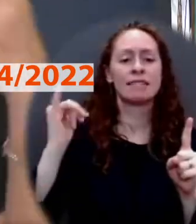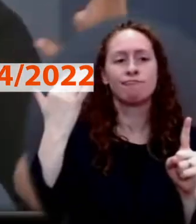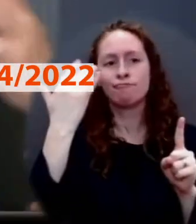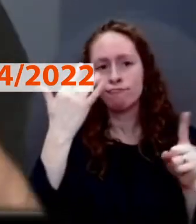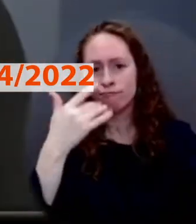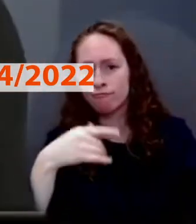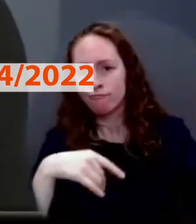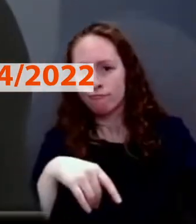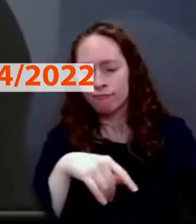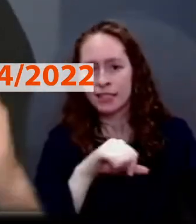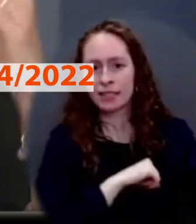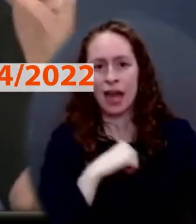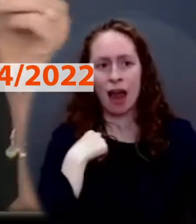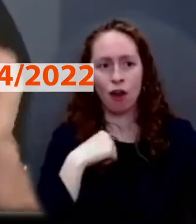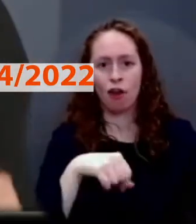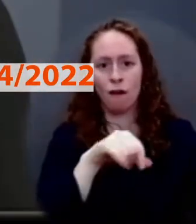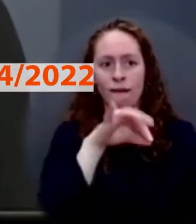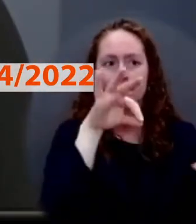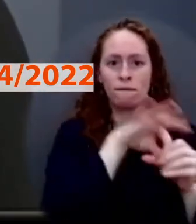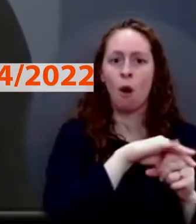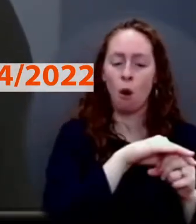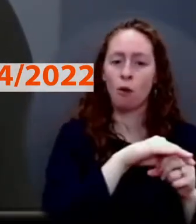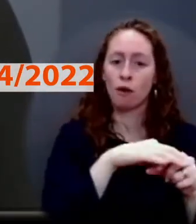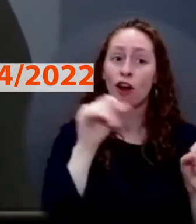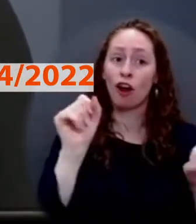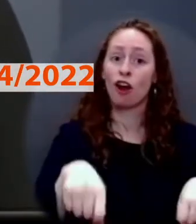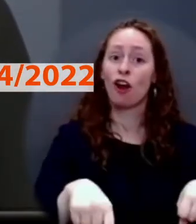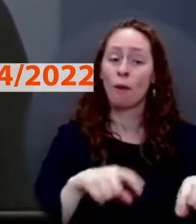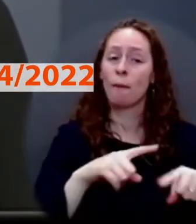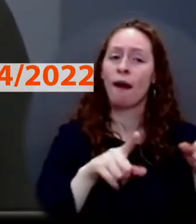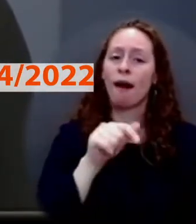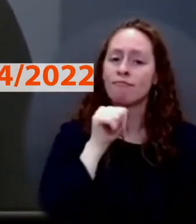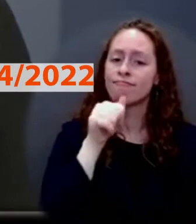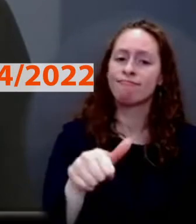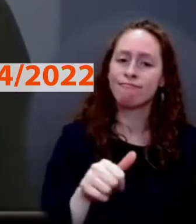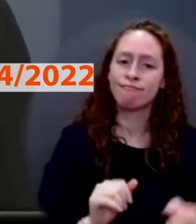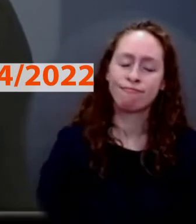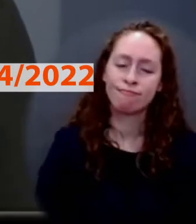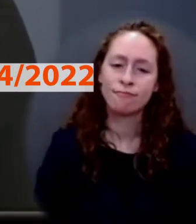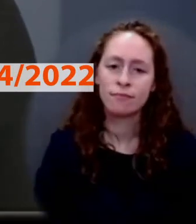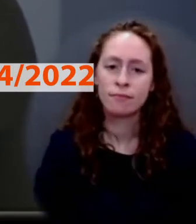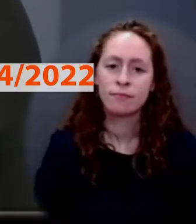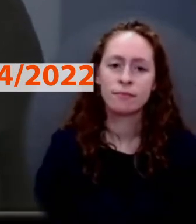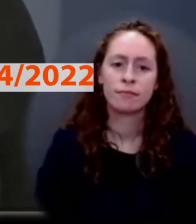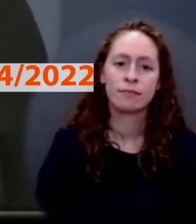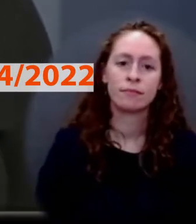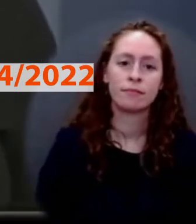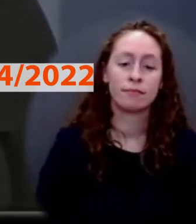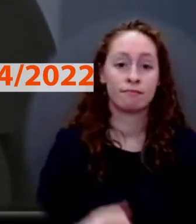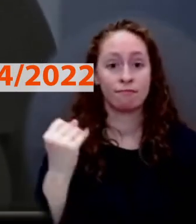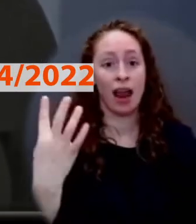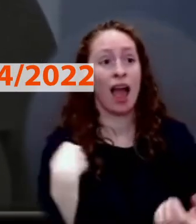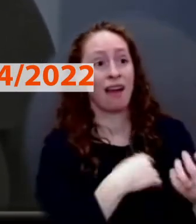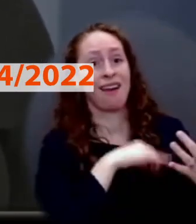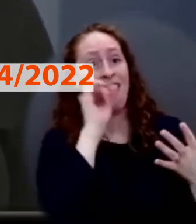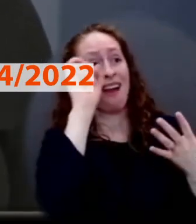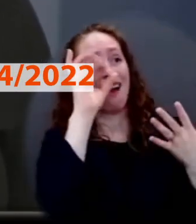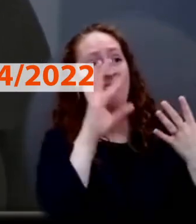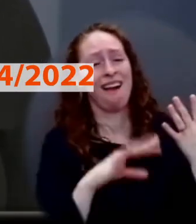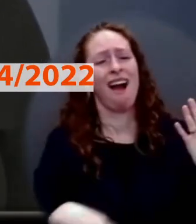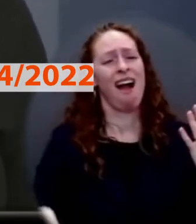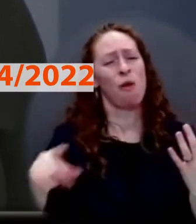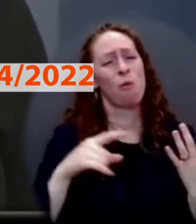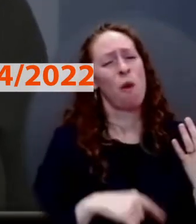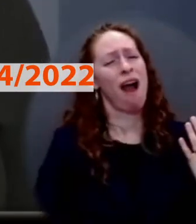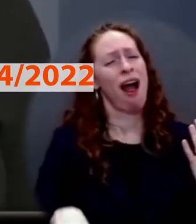They could have moved forward. More of these could have moved forward. Many of our nominees have received overwhelming support and majorities from Democrats